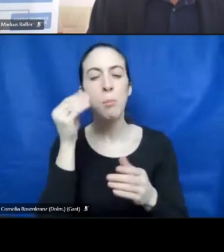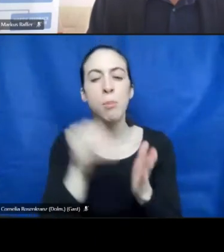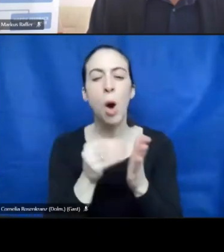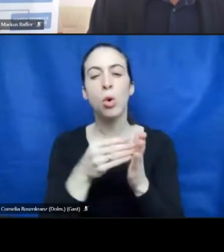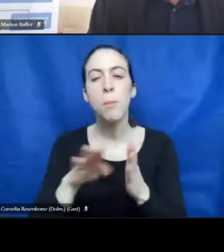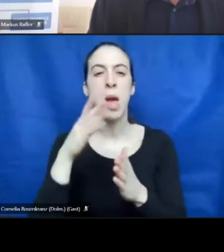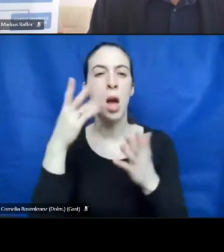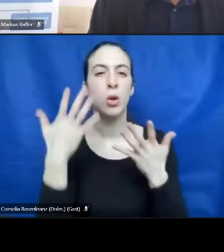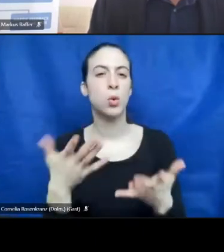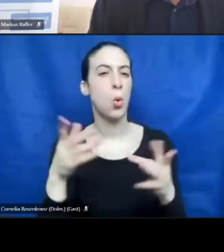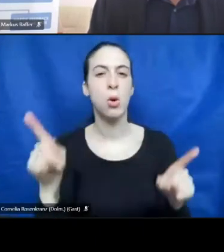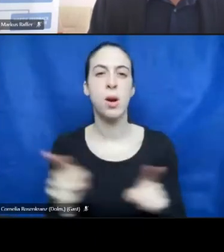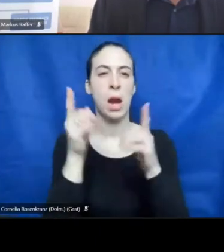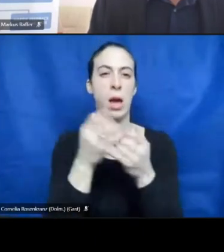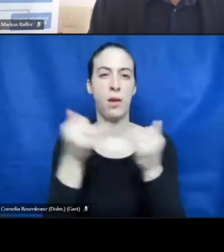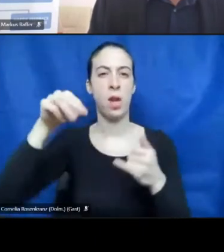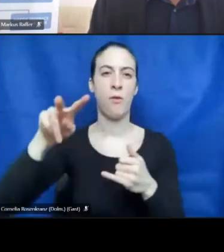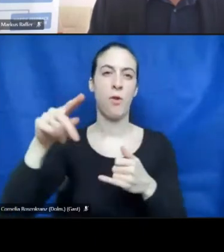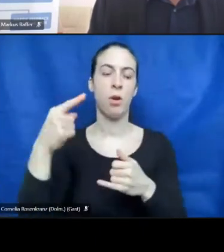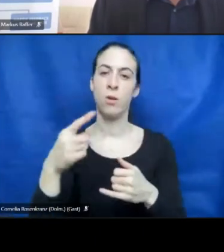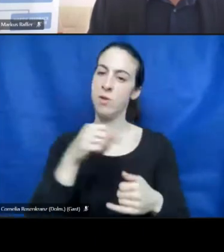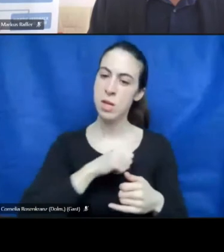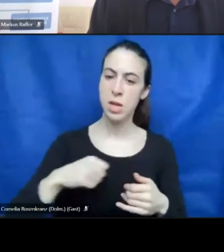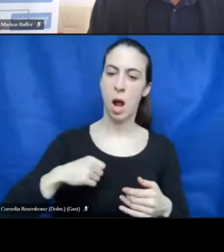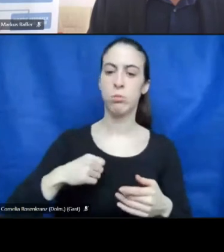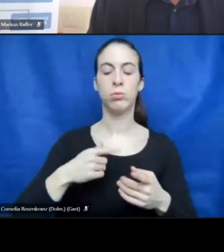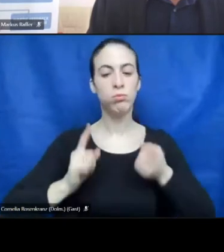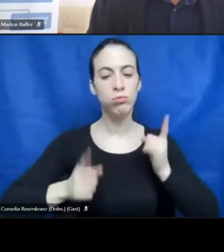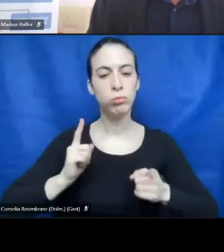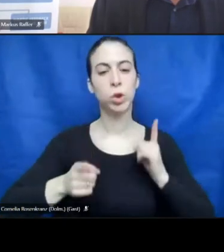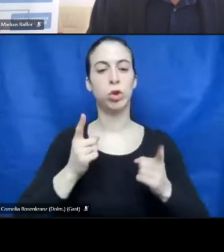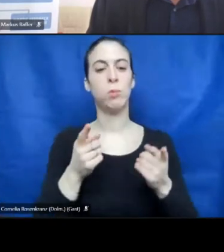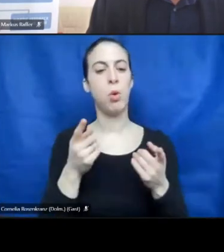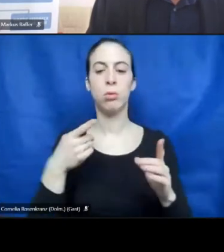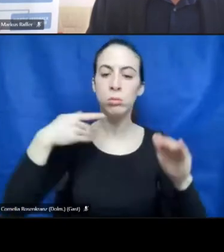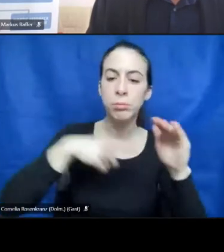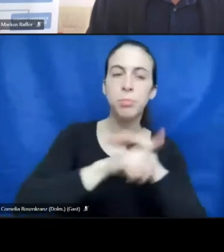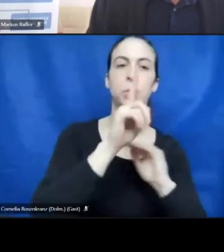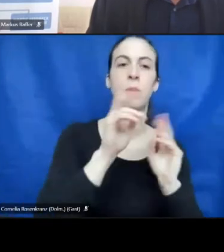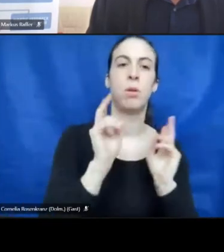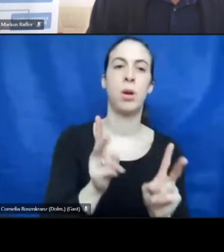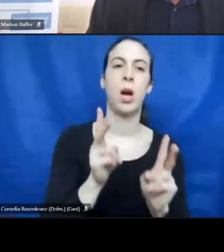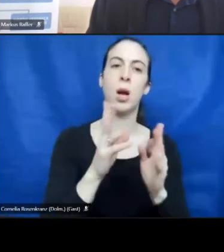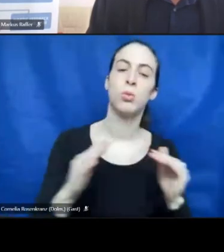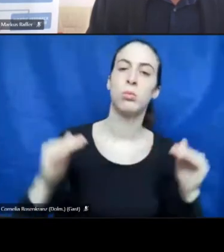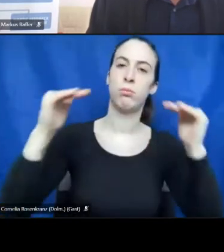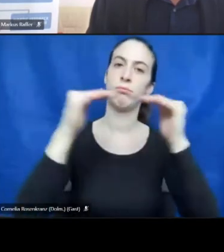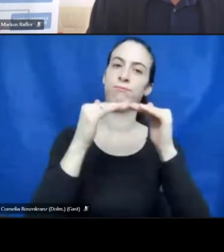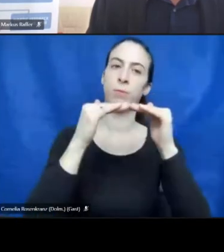principles of self-determination, accessibility and equal opportunities